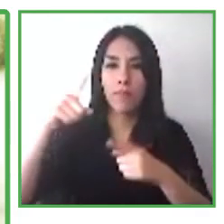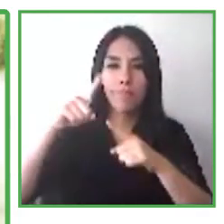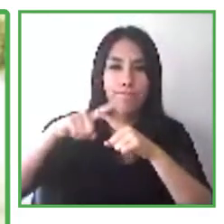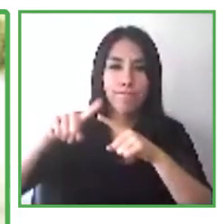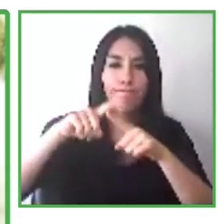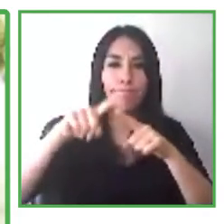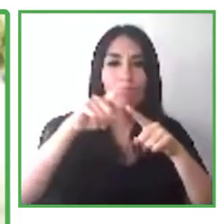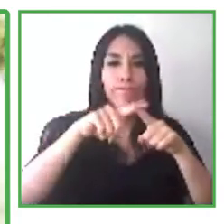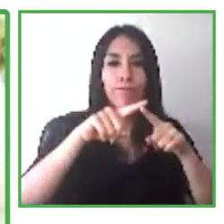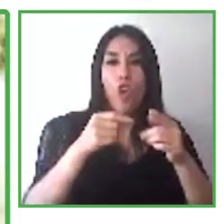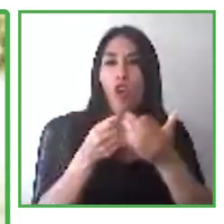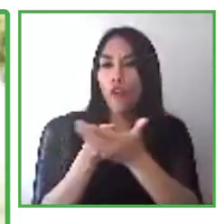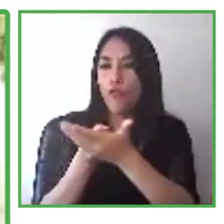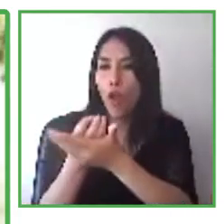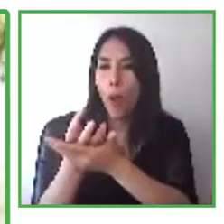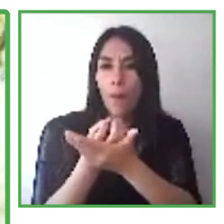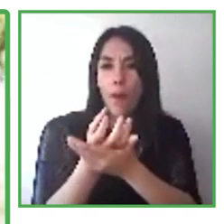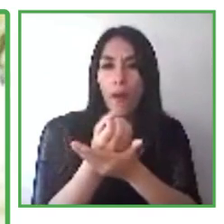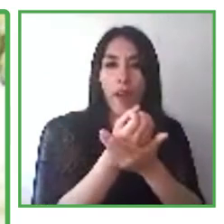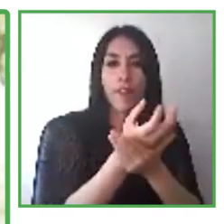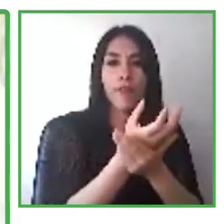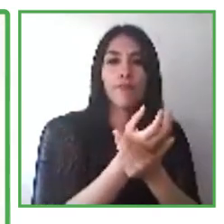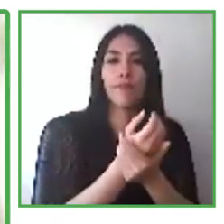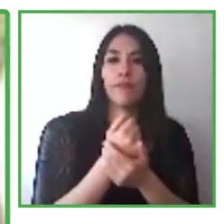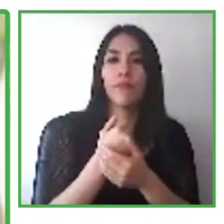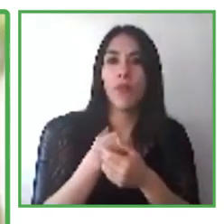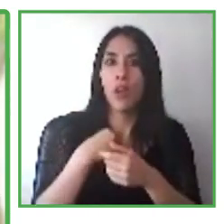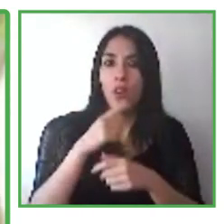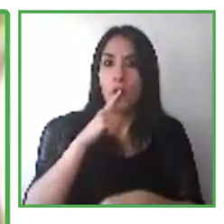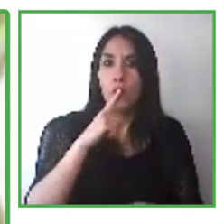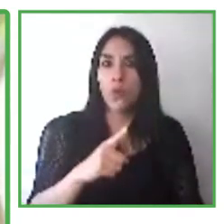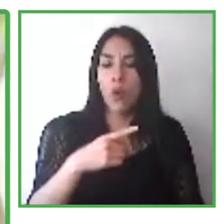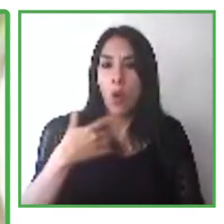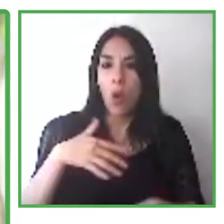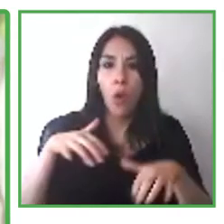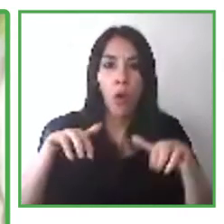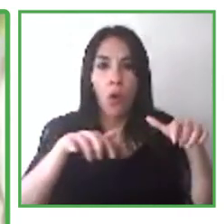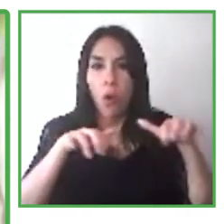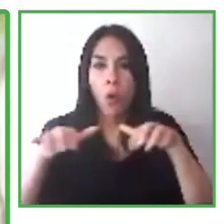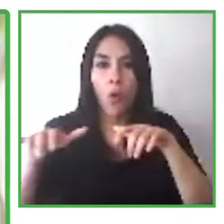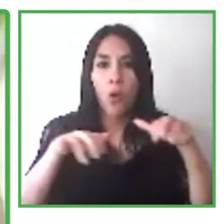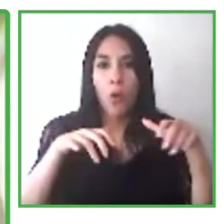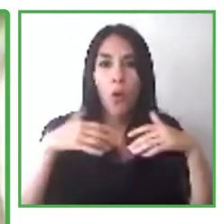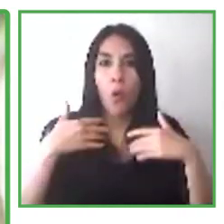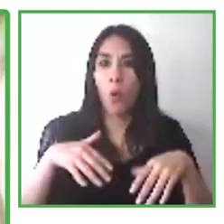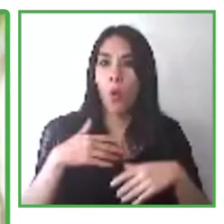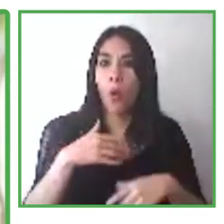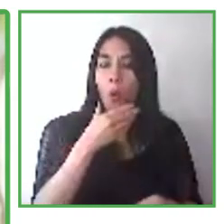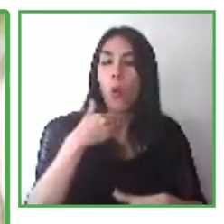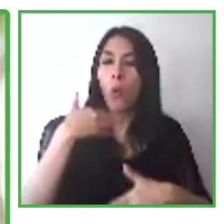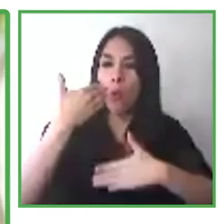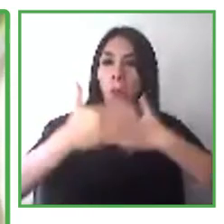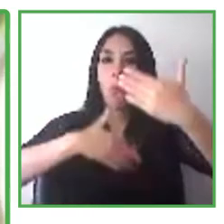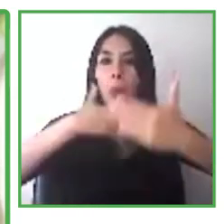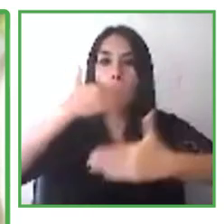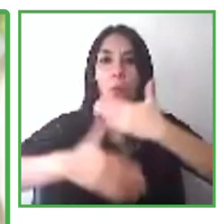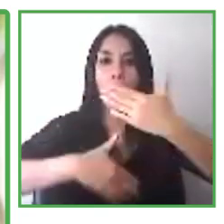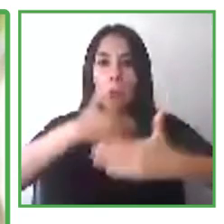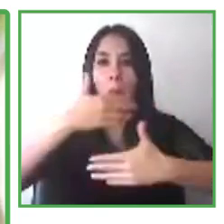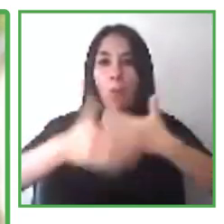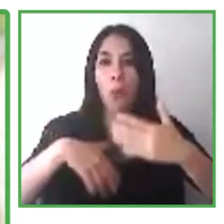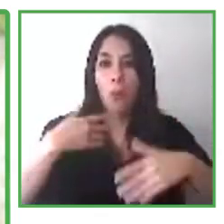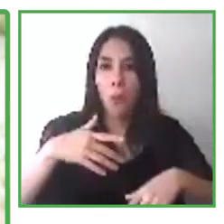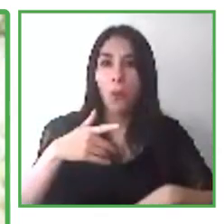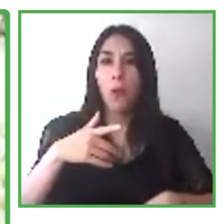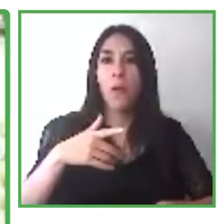courses I realized that there was a huge potential in programming. I took the cursing